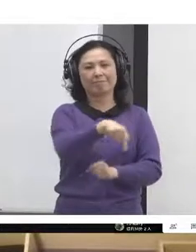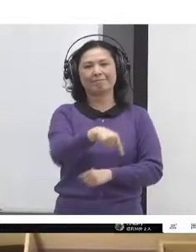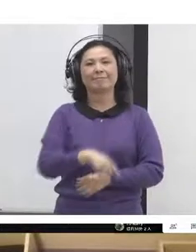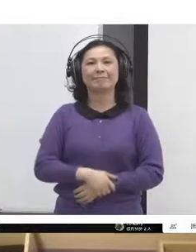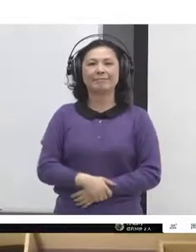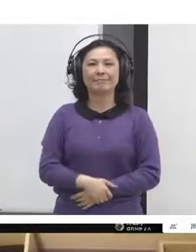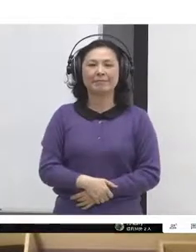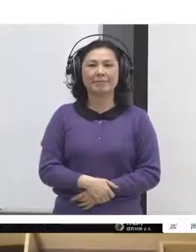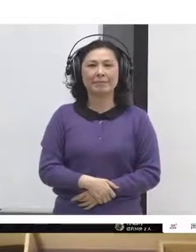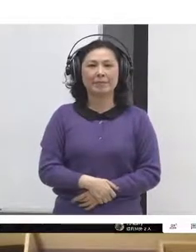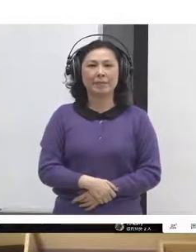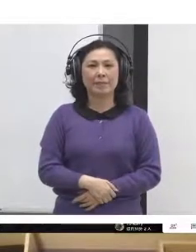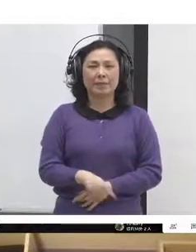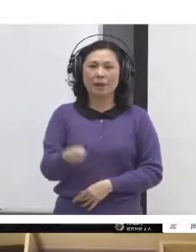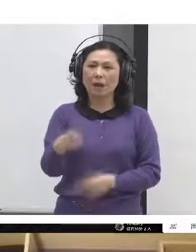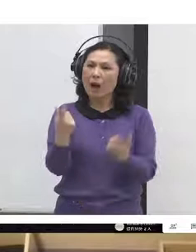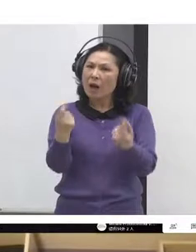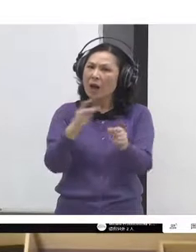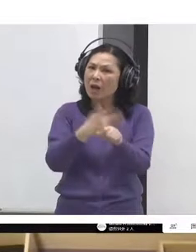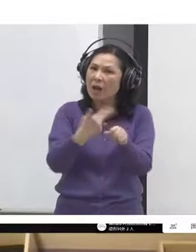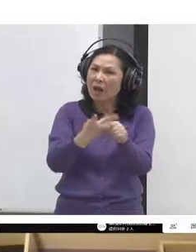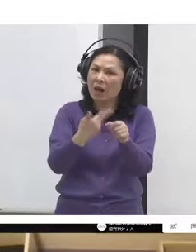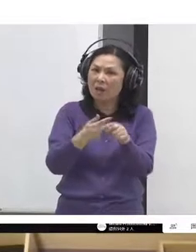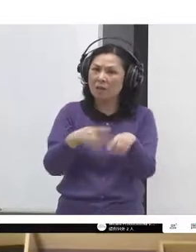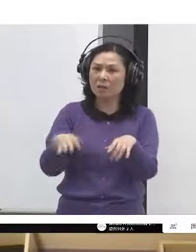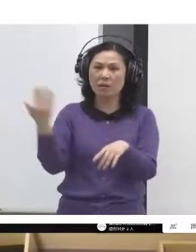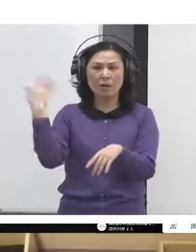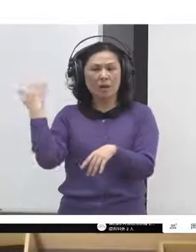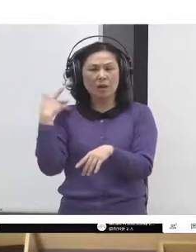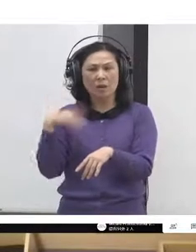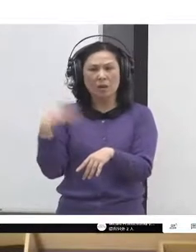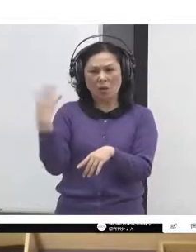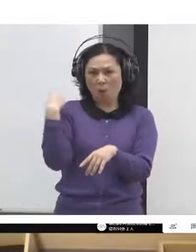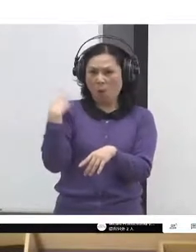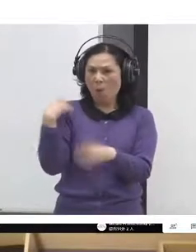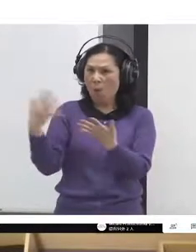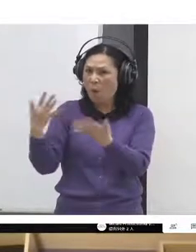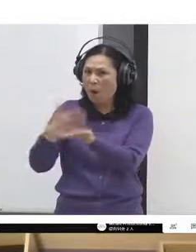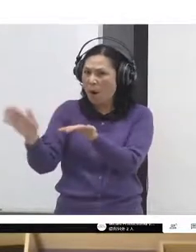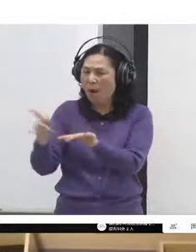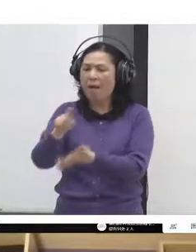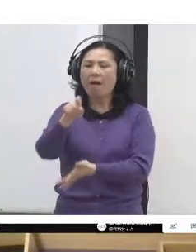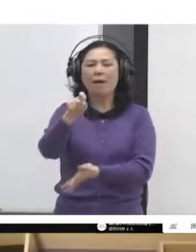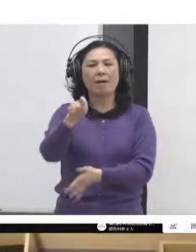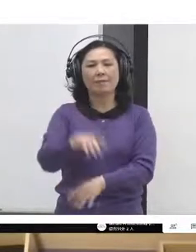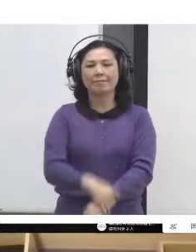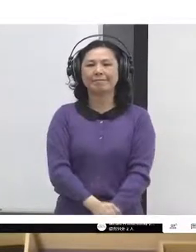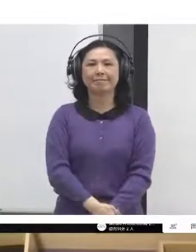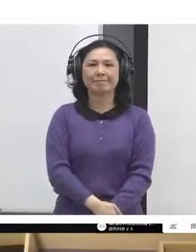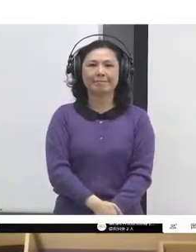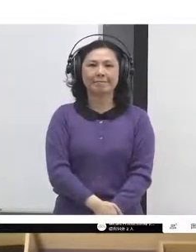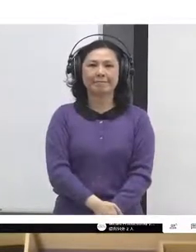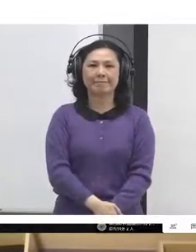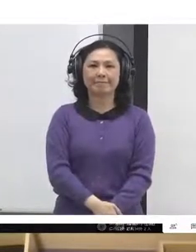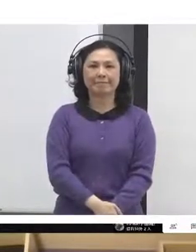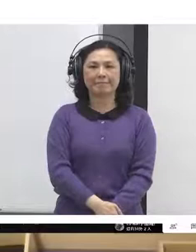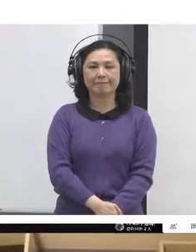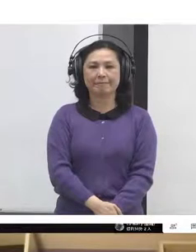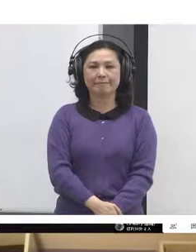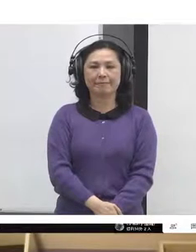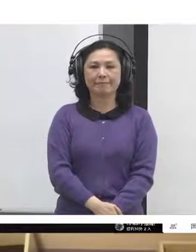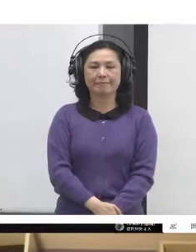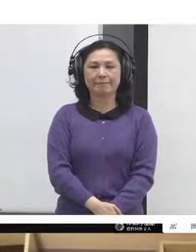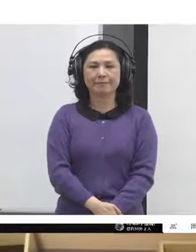of thinking we used when we created them. So that is indicating why the dual approach of,